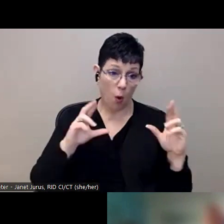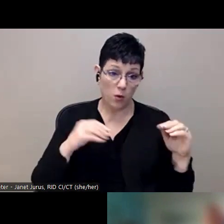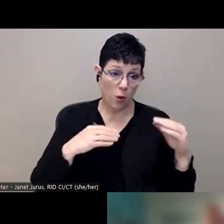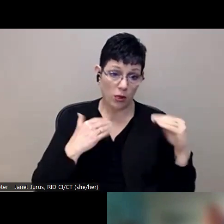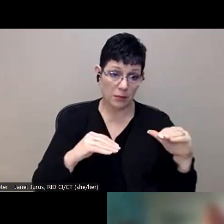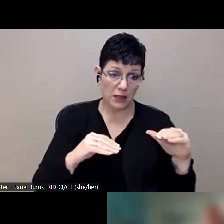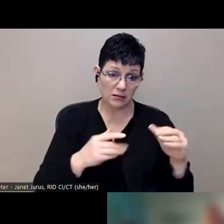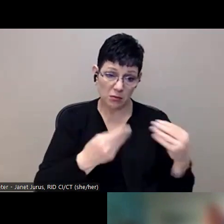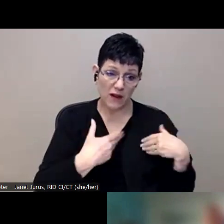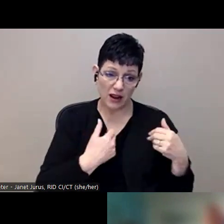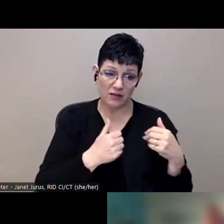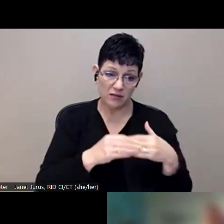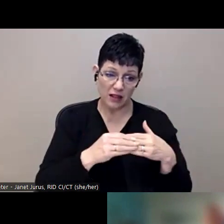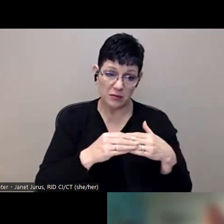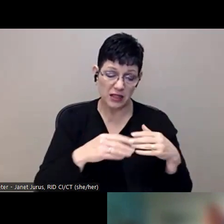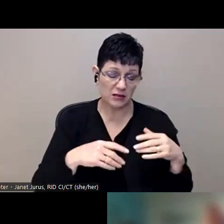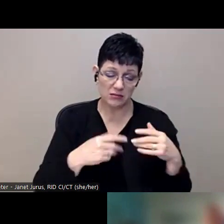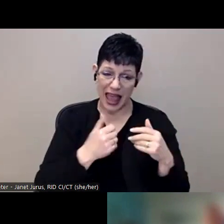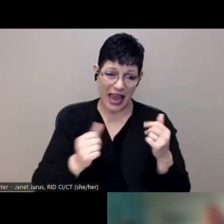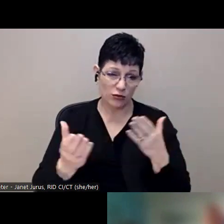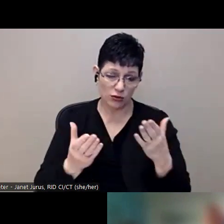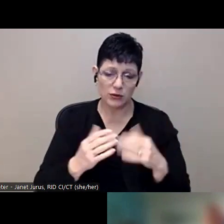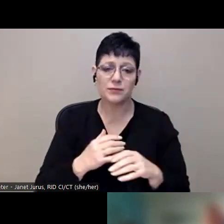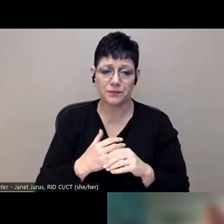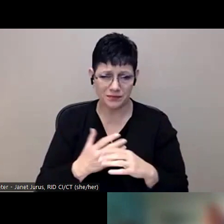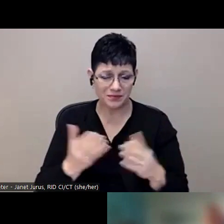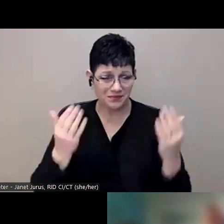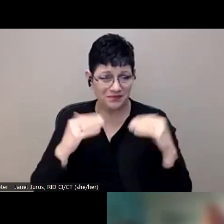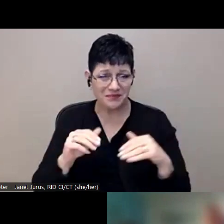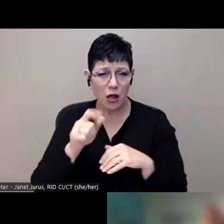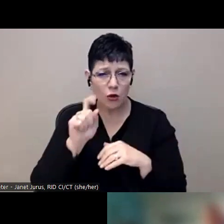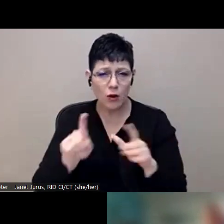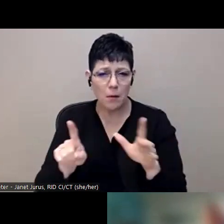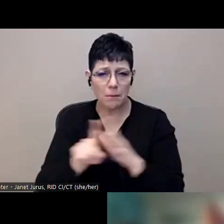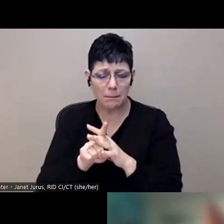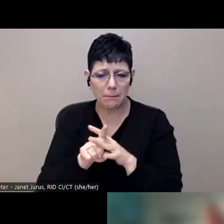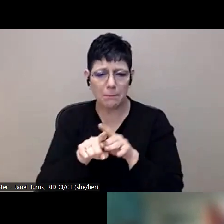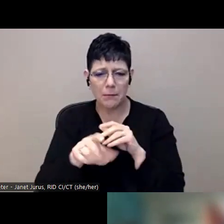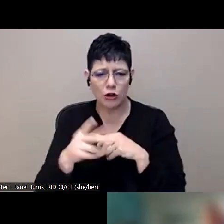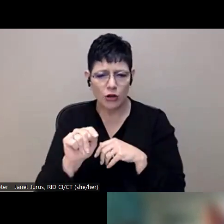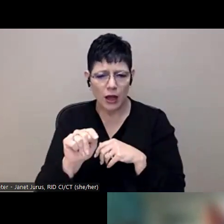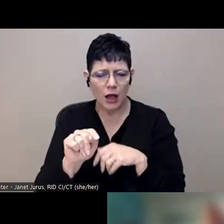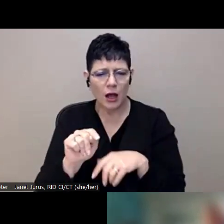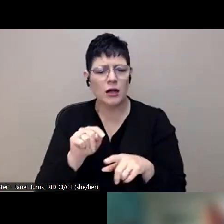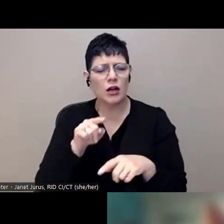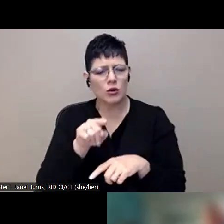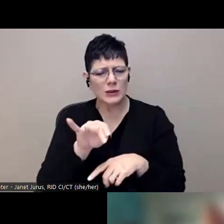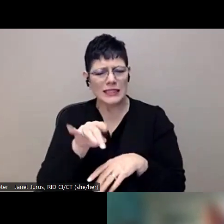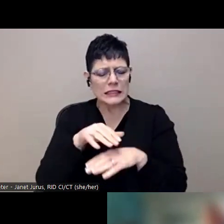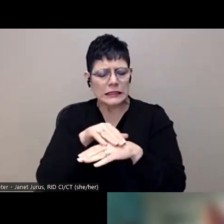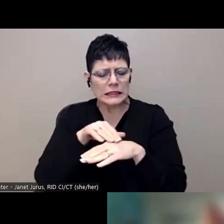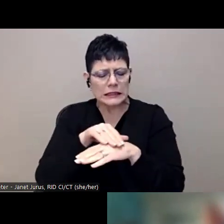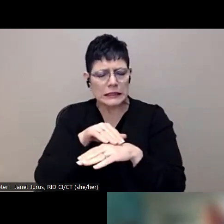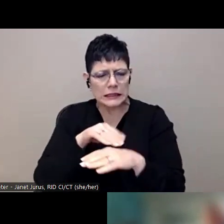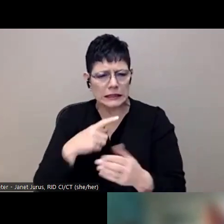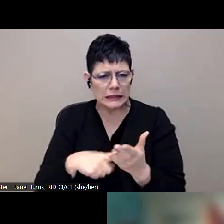fantastic. Um, I saw another question come in through the chat. I know you had briefly touched on this in your,